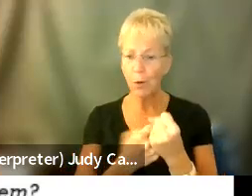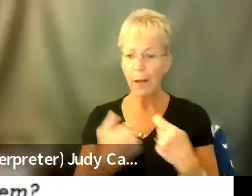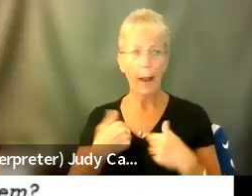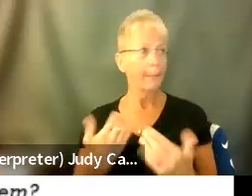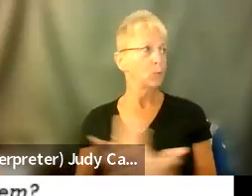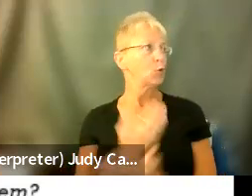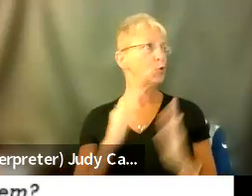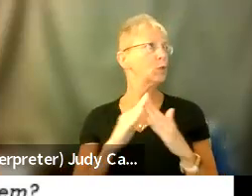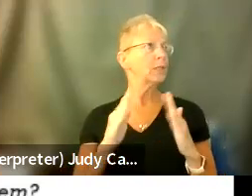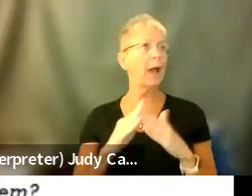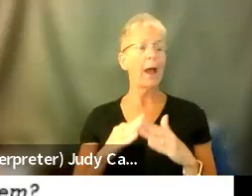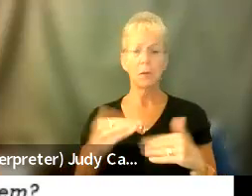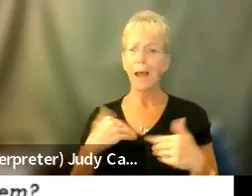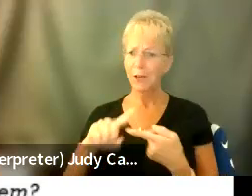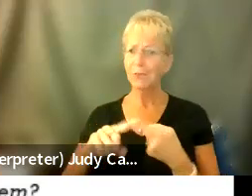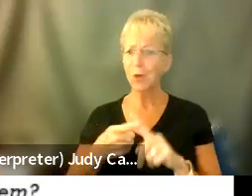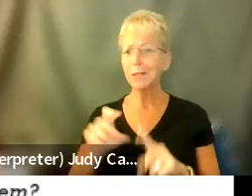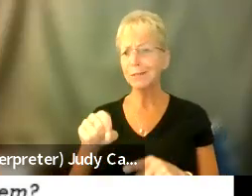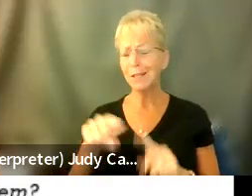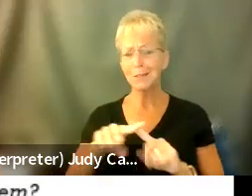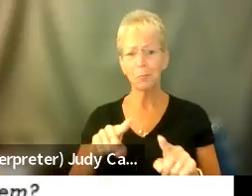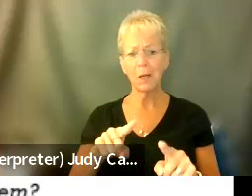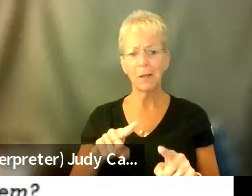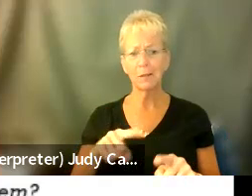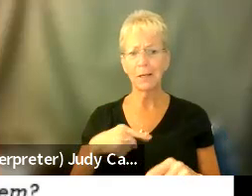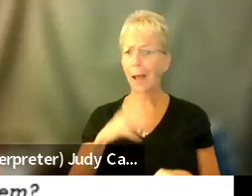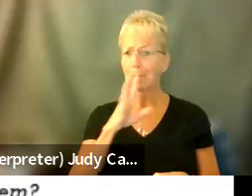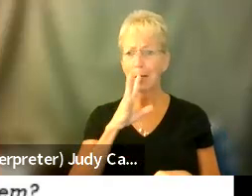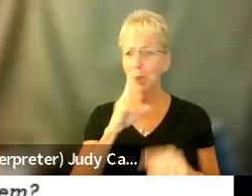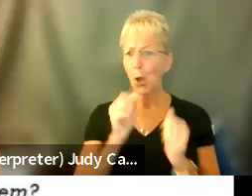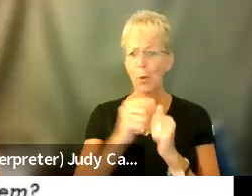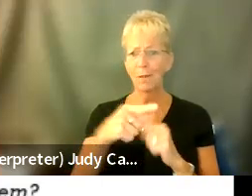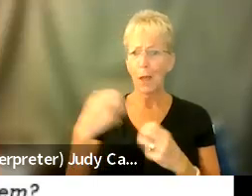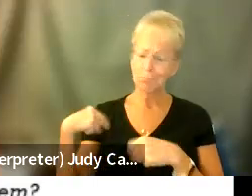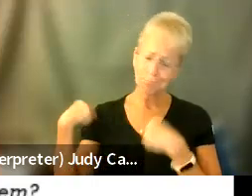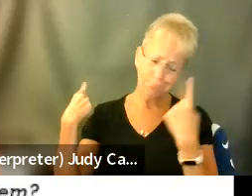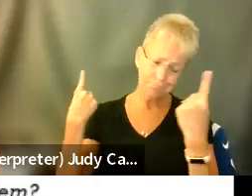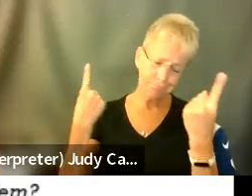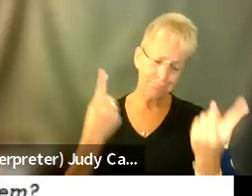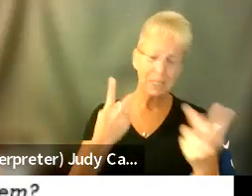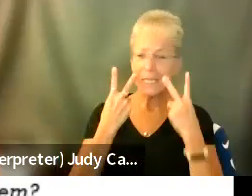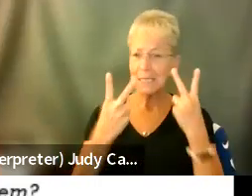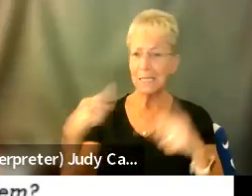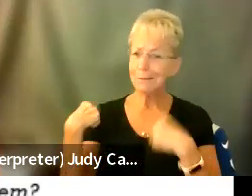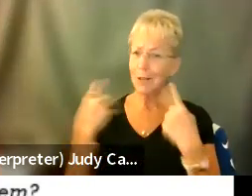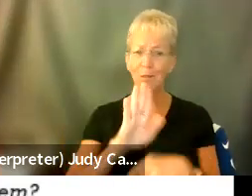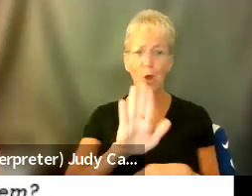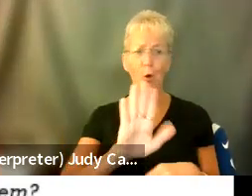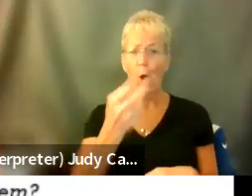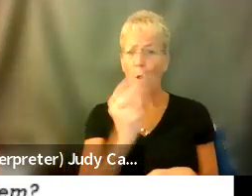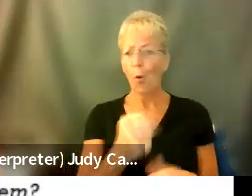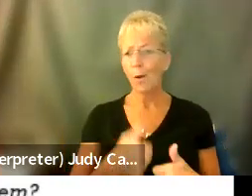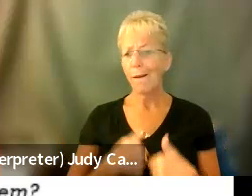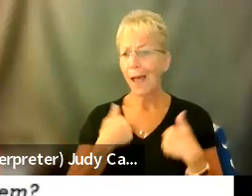I had friends, but it was friends that I hadn't talked to in years or seen. And they built their own lives and their own